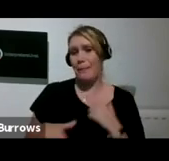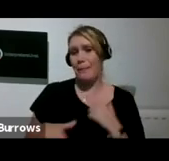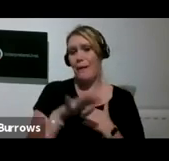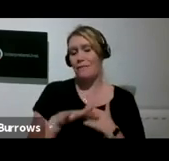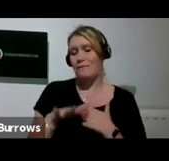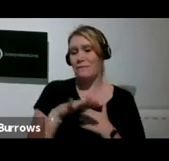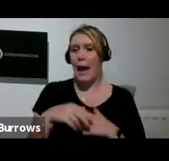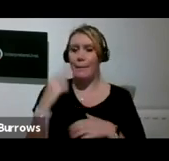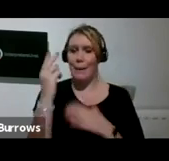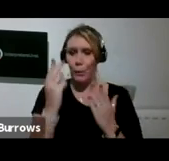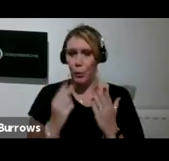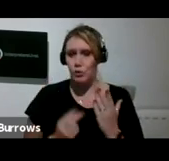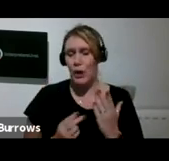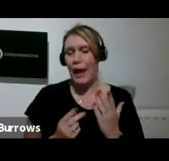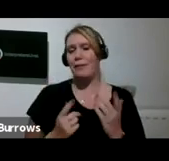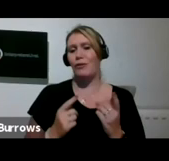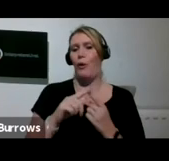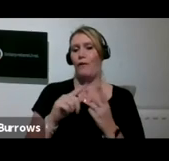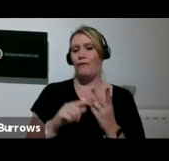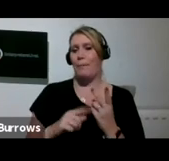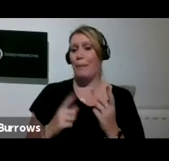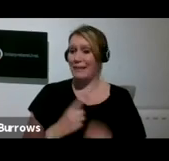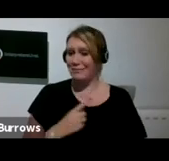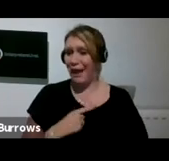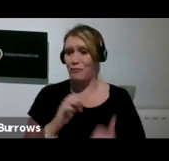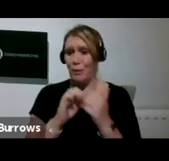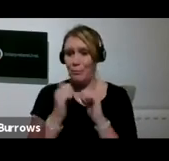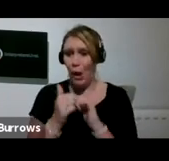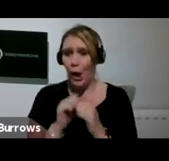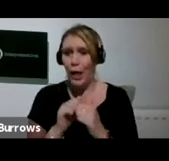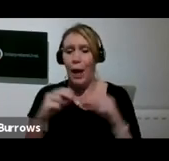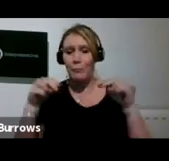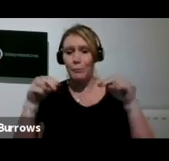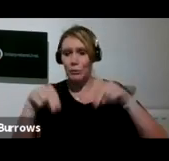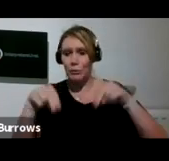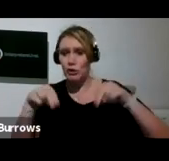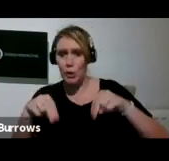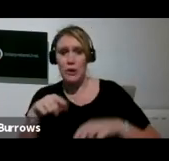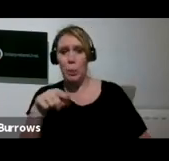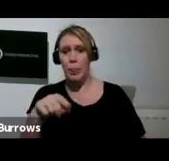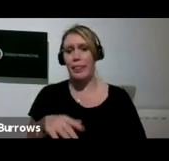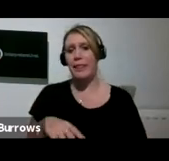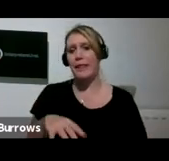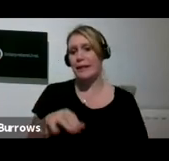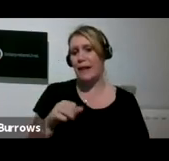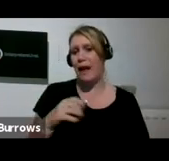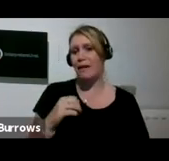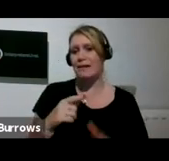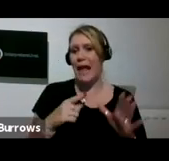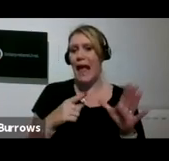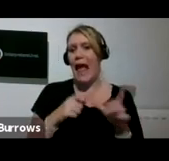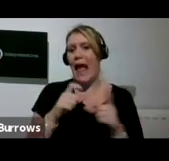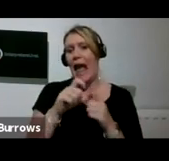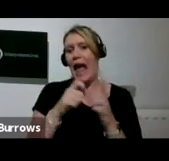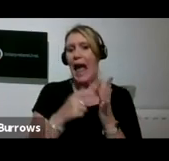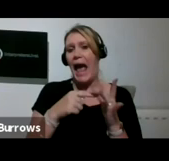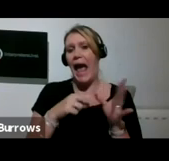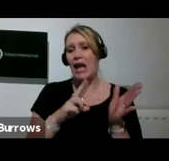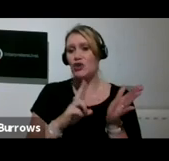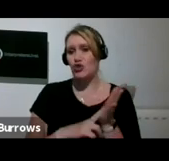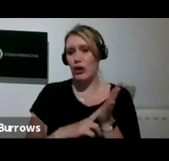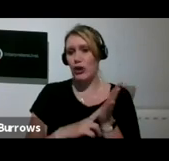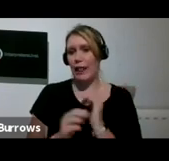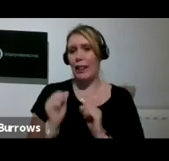the dogs in the family. And this is the one I did earlier this year. So it's got Adrian in the background with a rainbow umbrella.